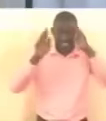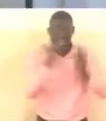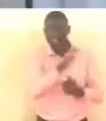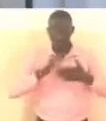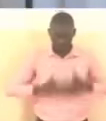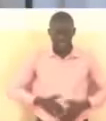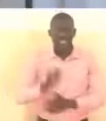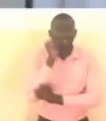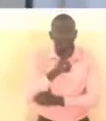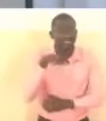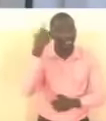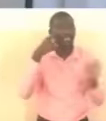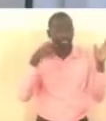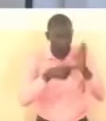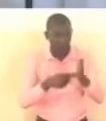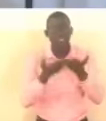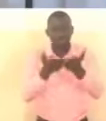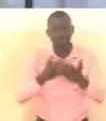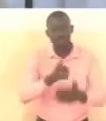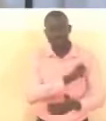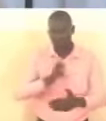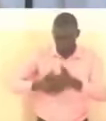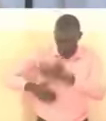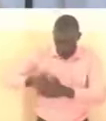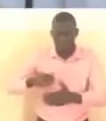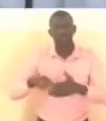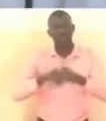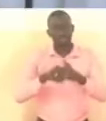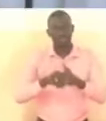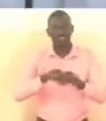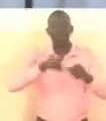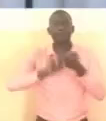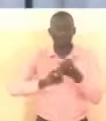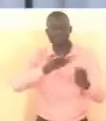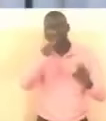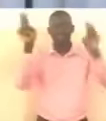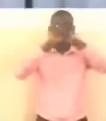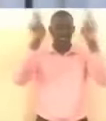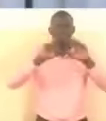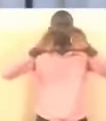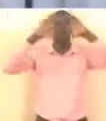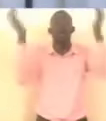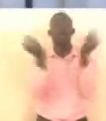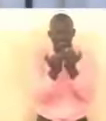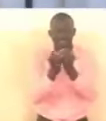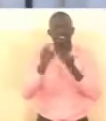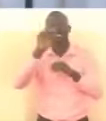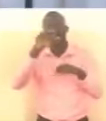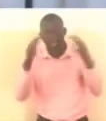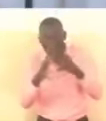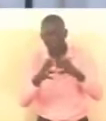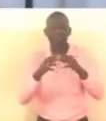with special recognition given to our close friends partners and the international community